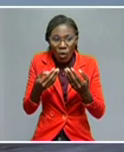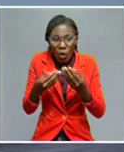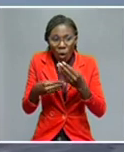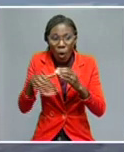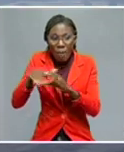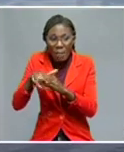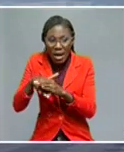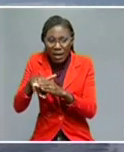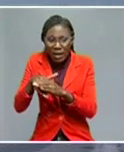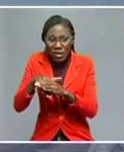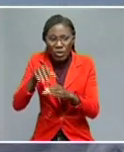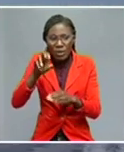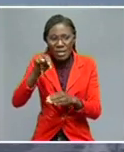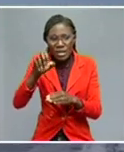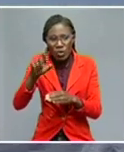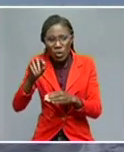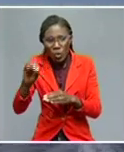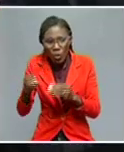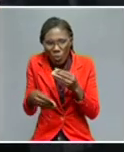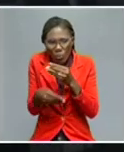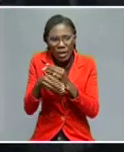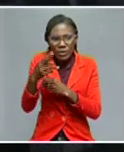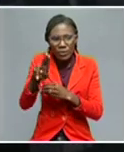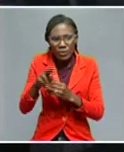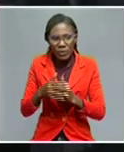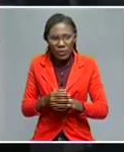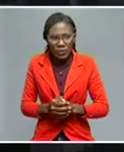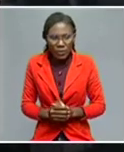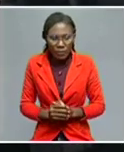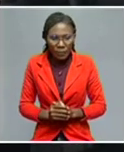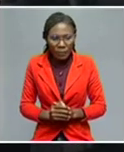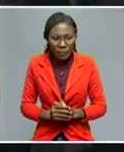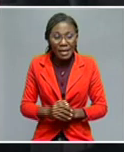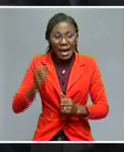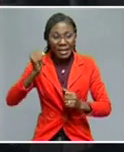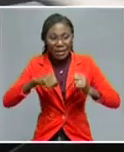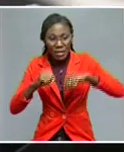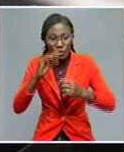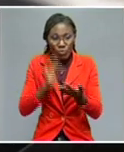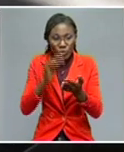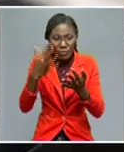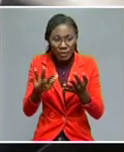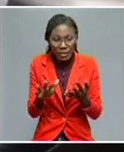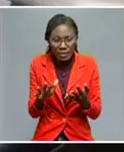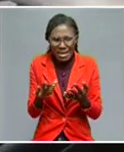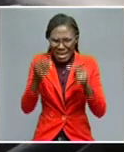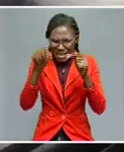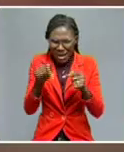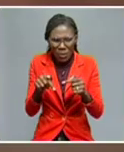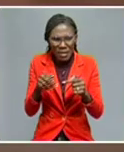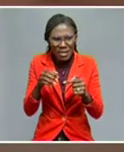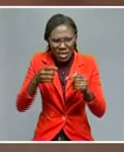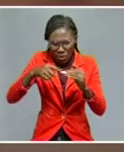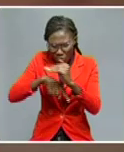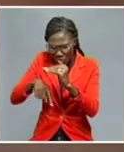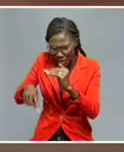That agreement was shredded to pieces. We have all these countries surrounding Russia being members